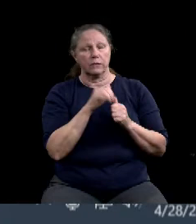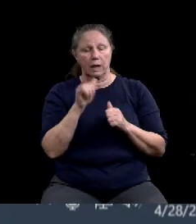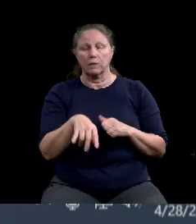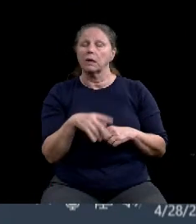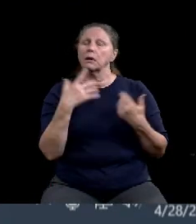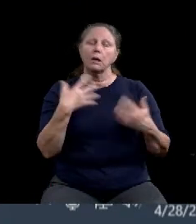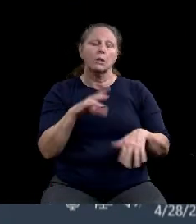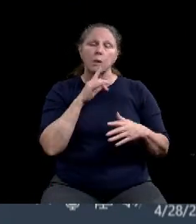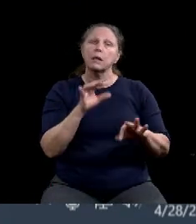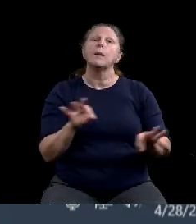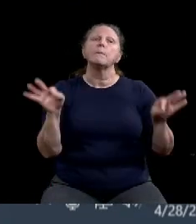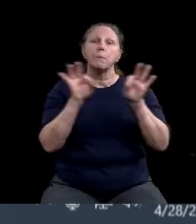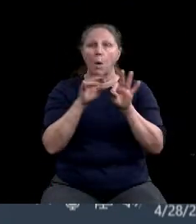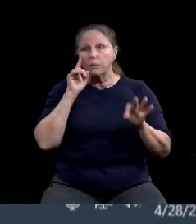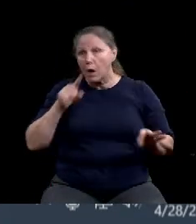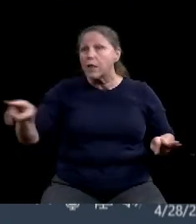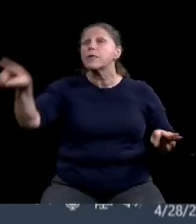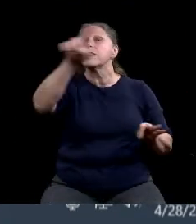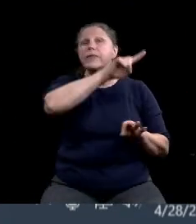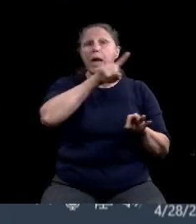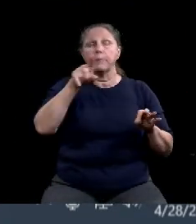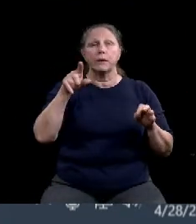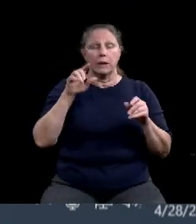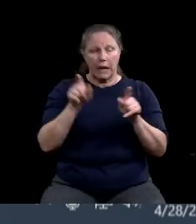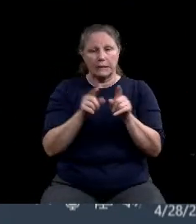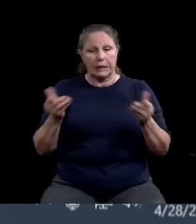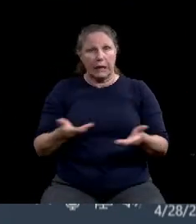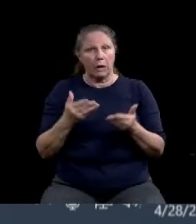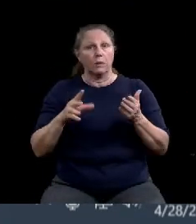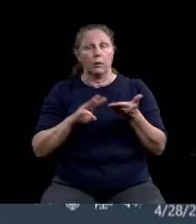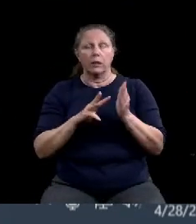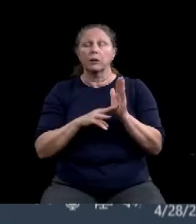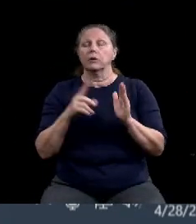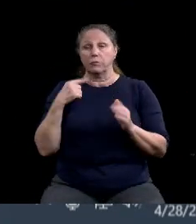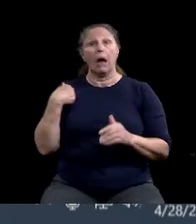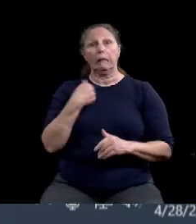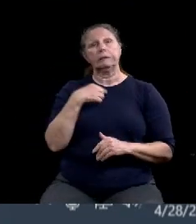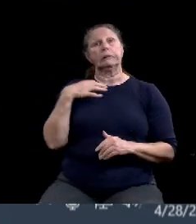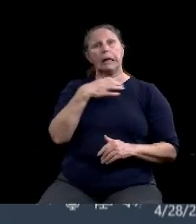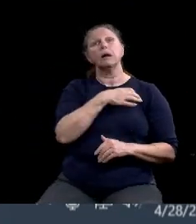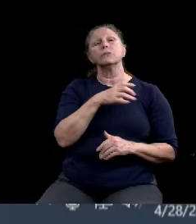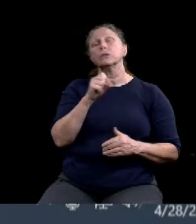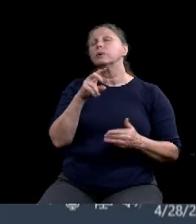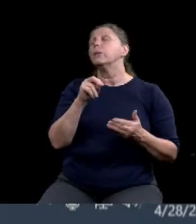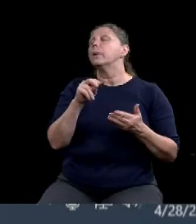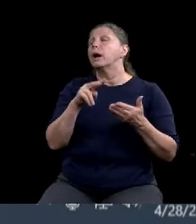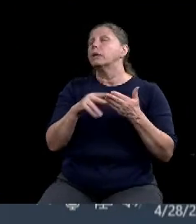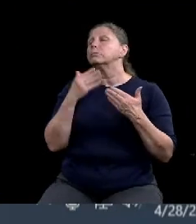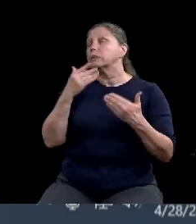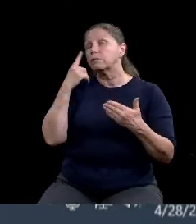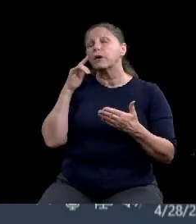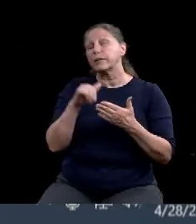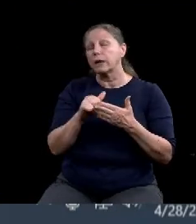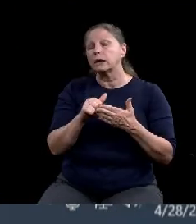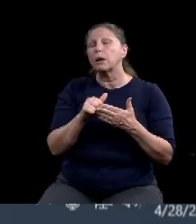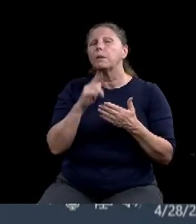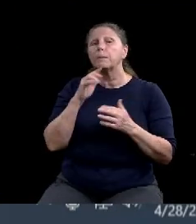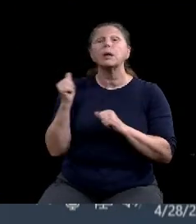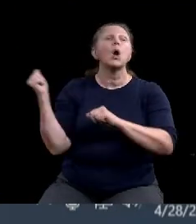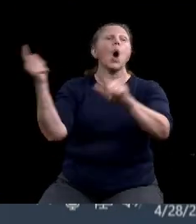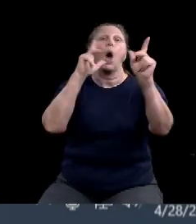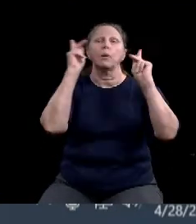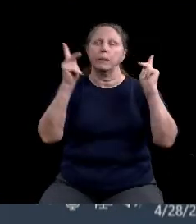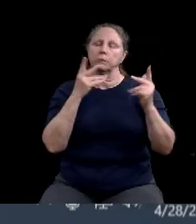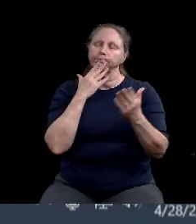And so I'm very excited to see what's to come from this, but overall, I just want to congratulate everyone on the job well done. And thank you so much for,